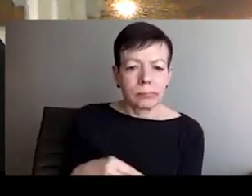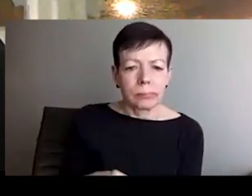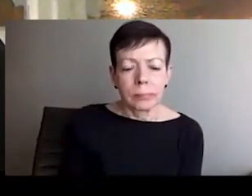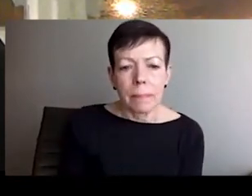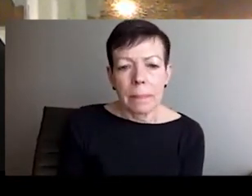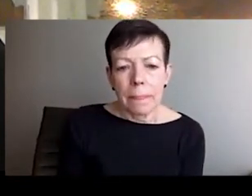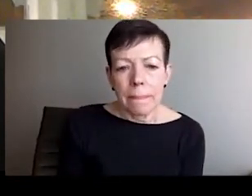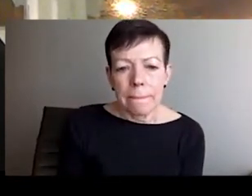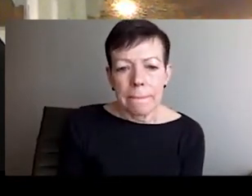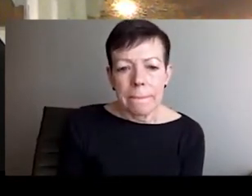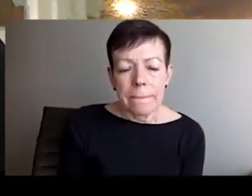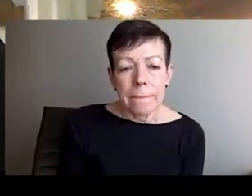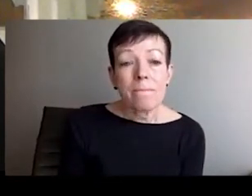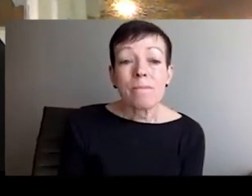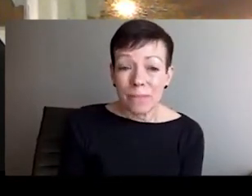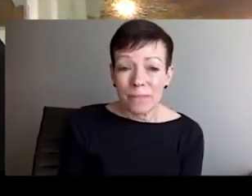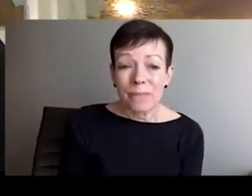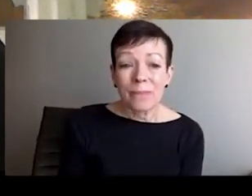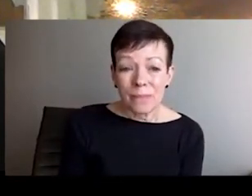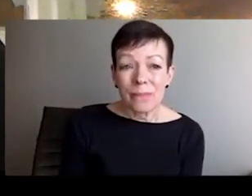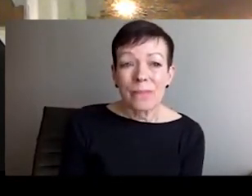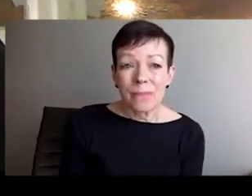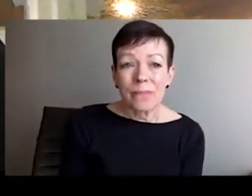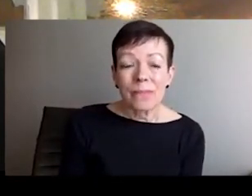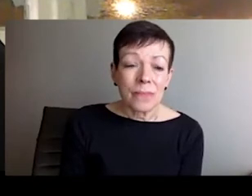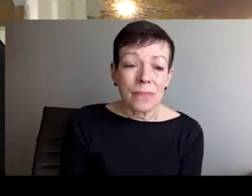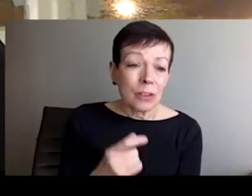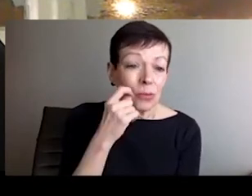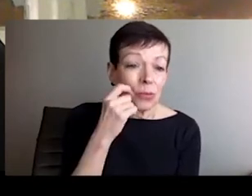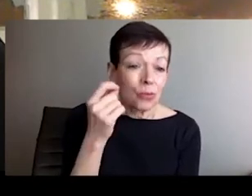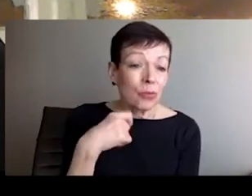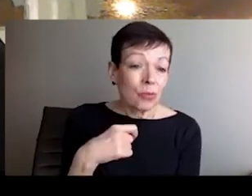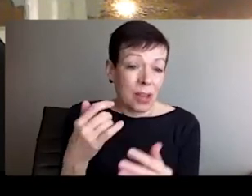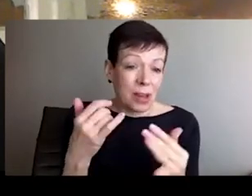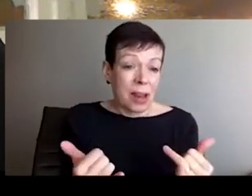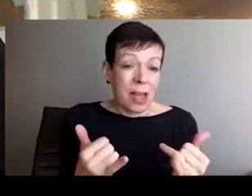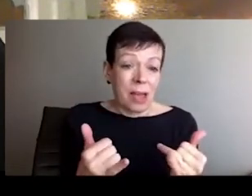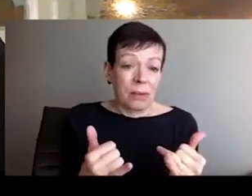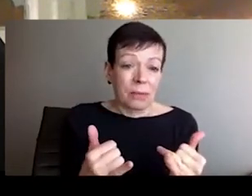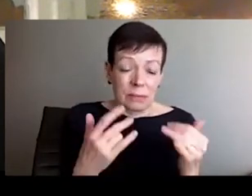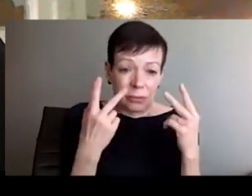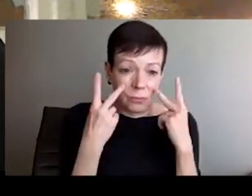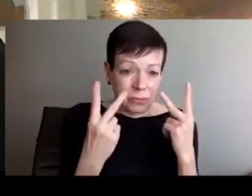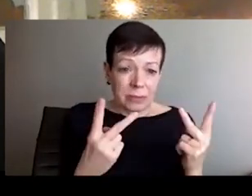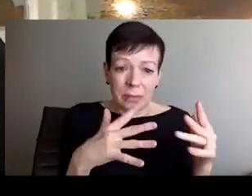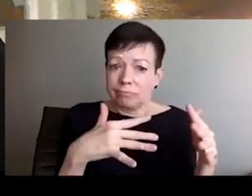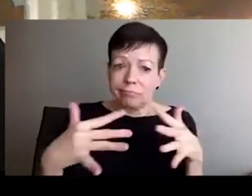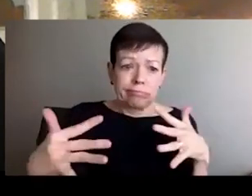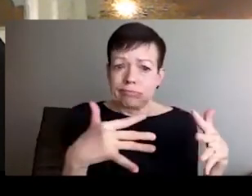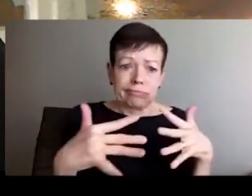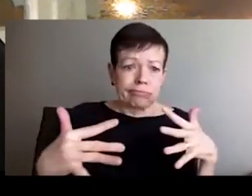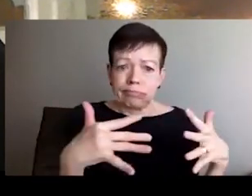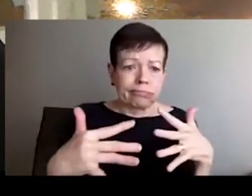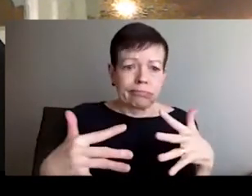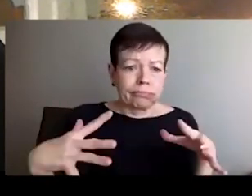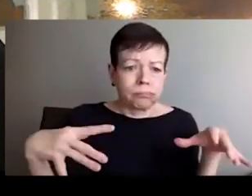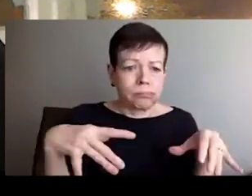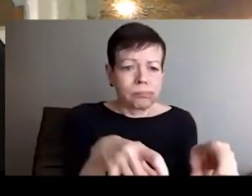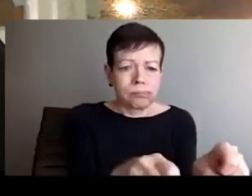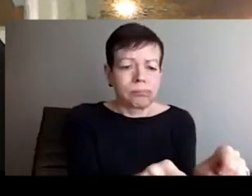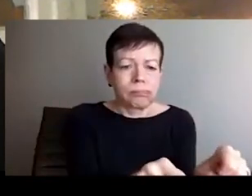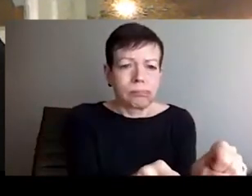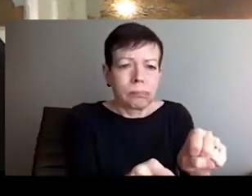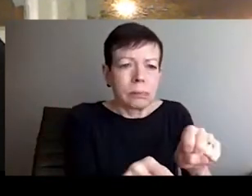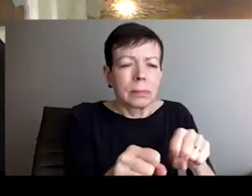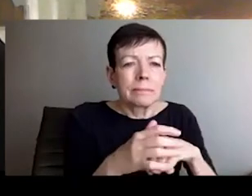In some cases, even the expressions of guilt from the Russian